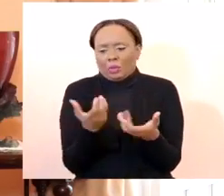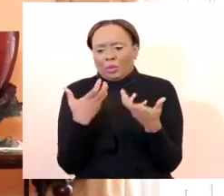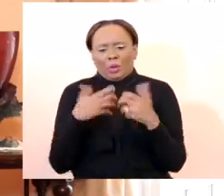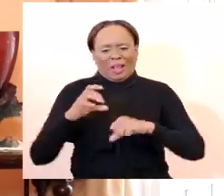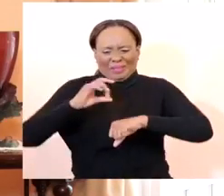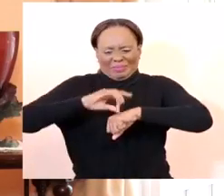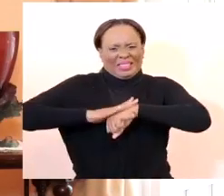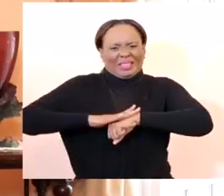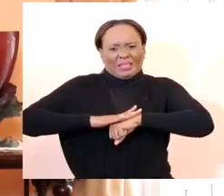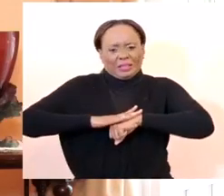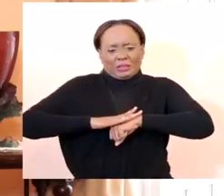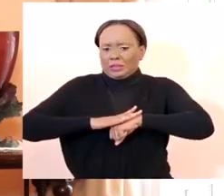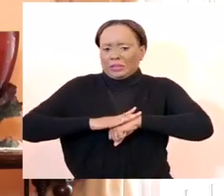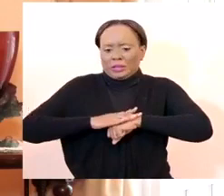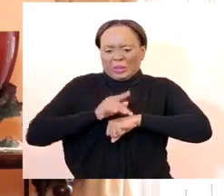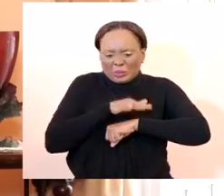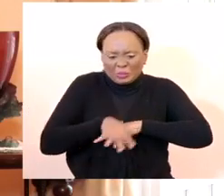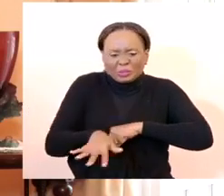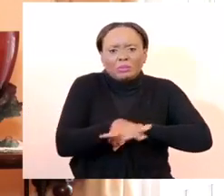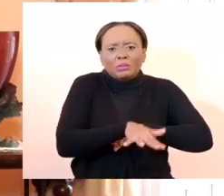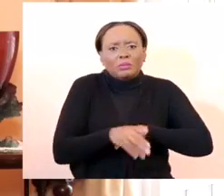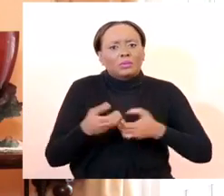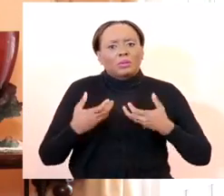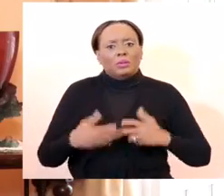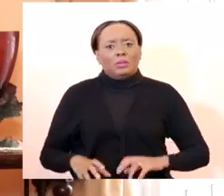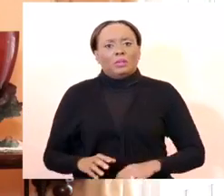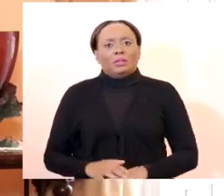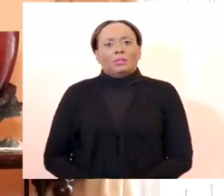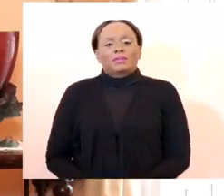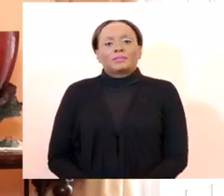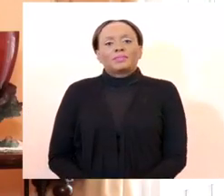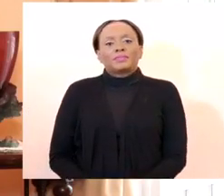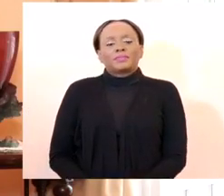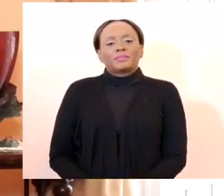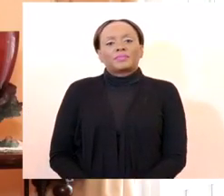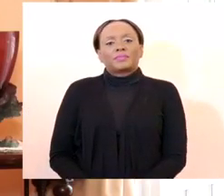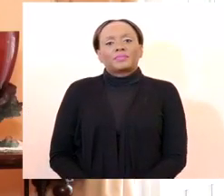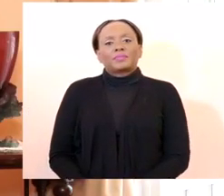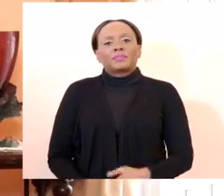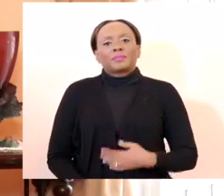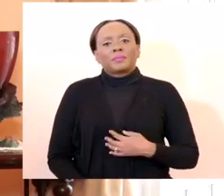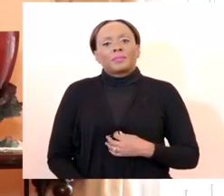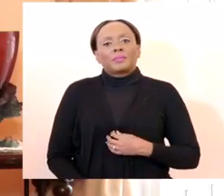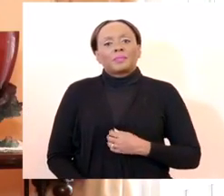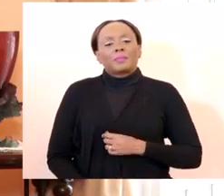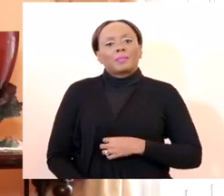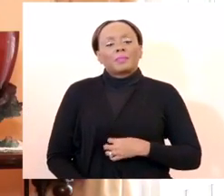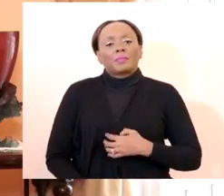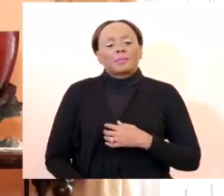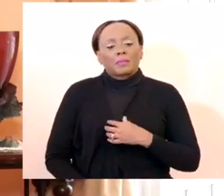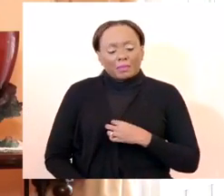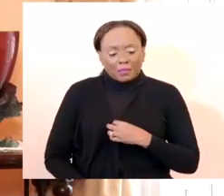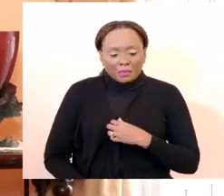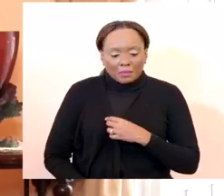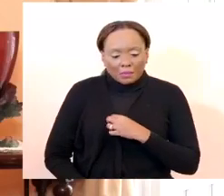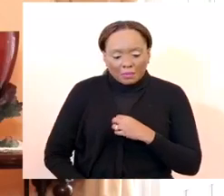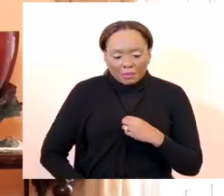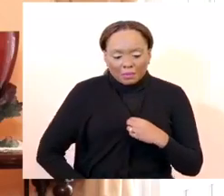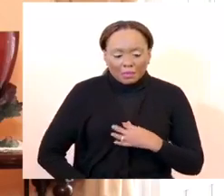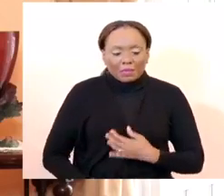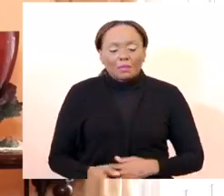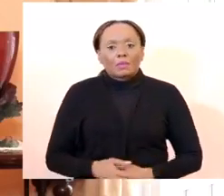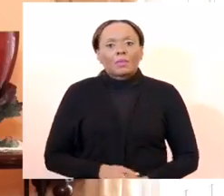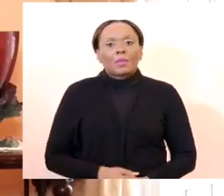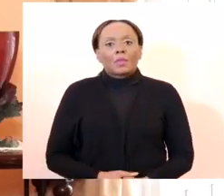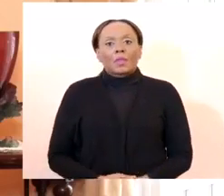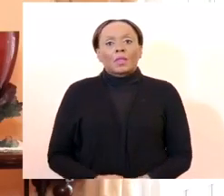and mosquito population down. On the last occasion, tear shops and so on became a pressing issue and